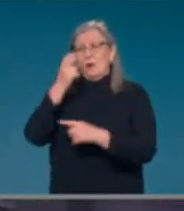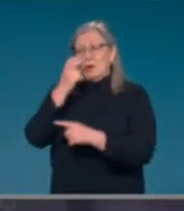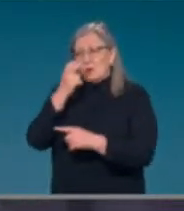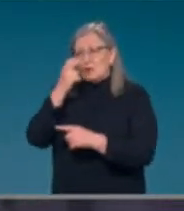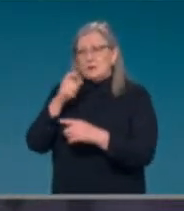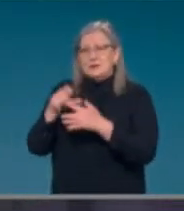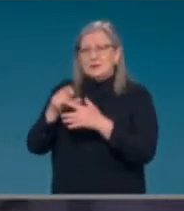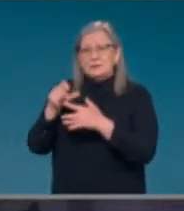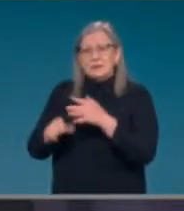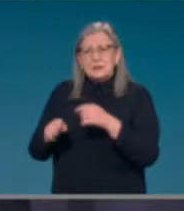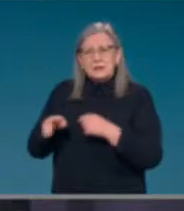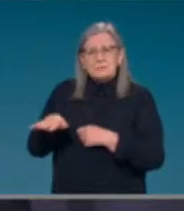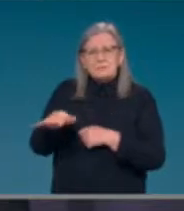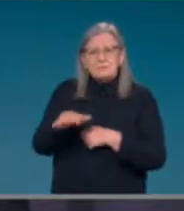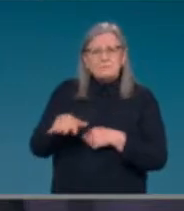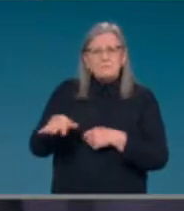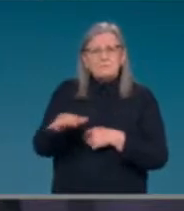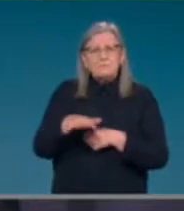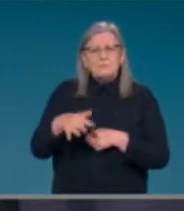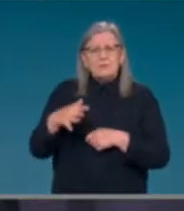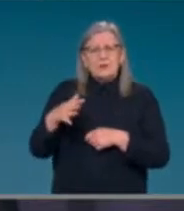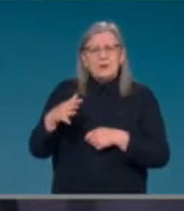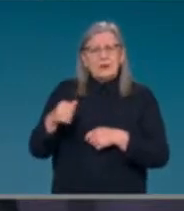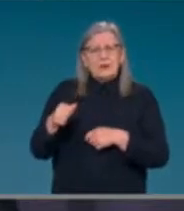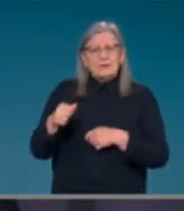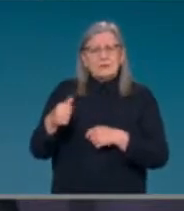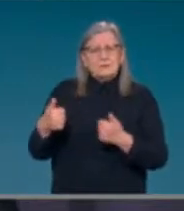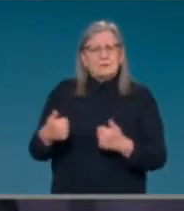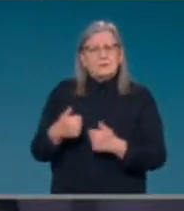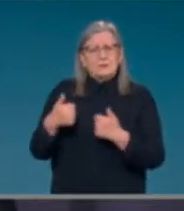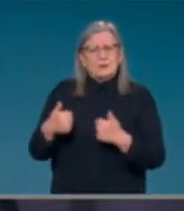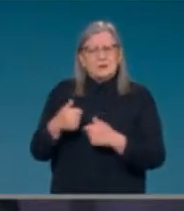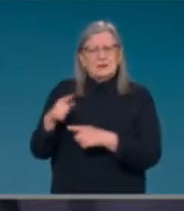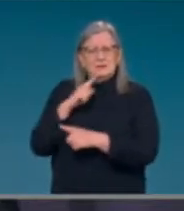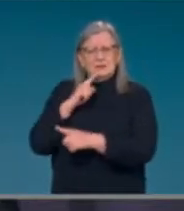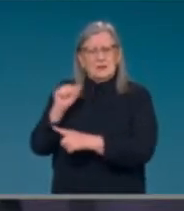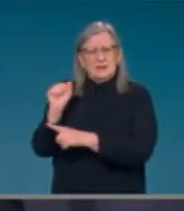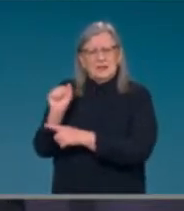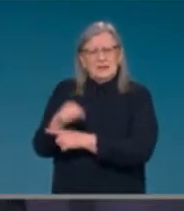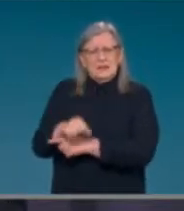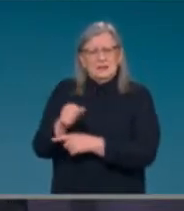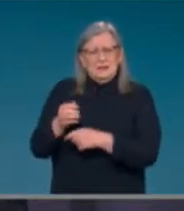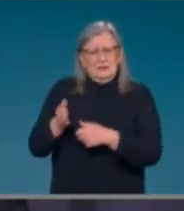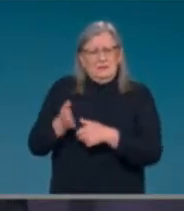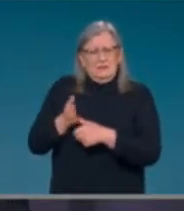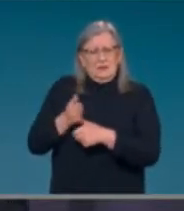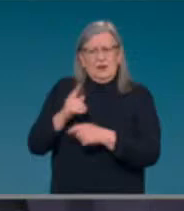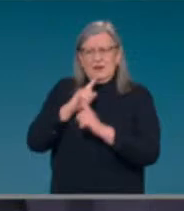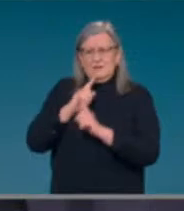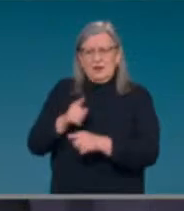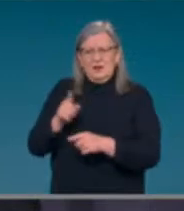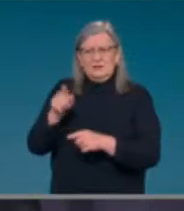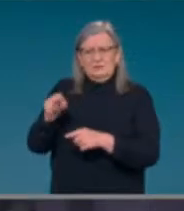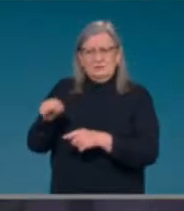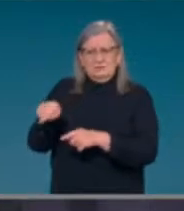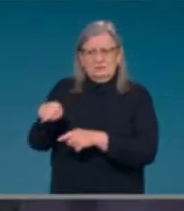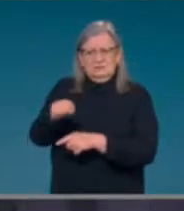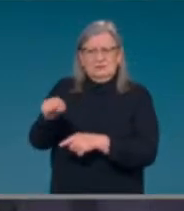sufficient support from ATAGI on the basis of their preliminary advice for that to commence. So that program,